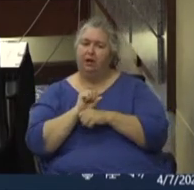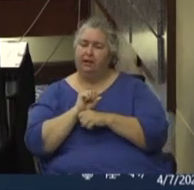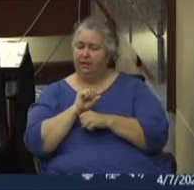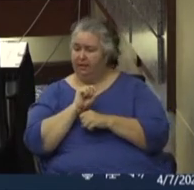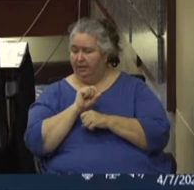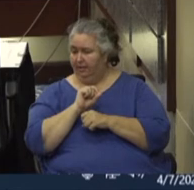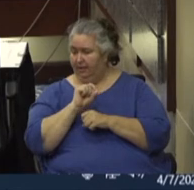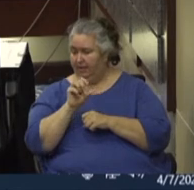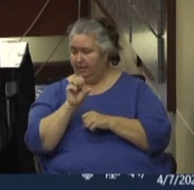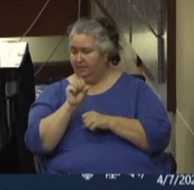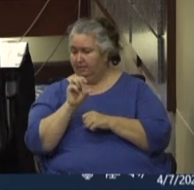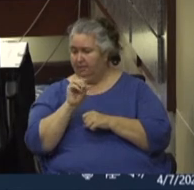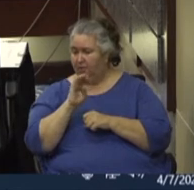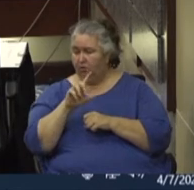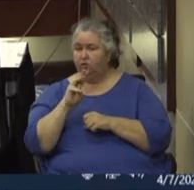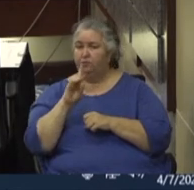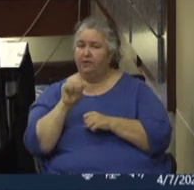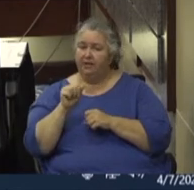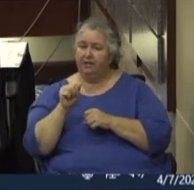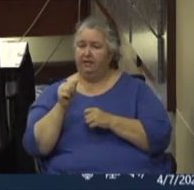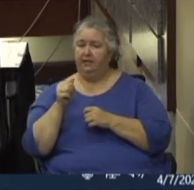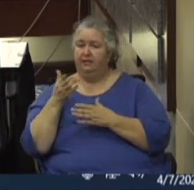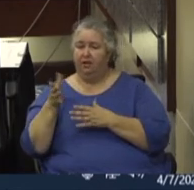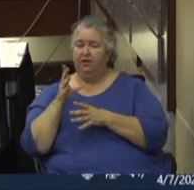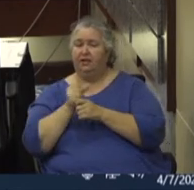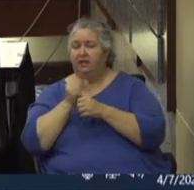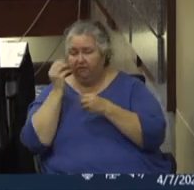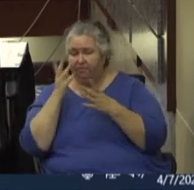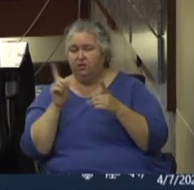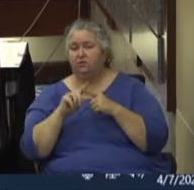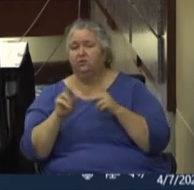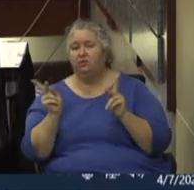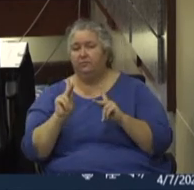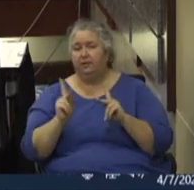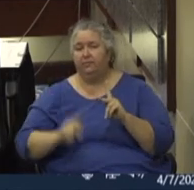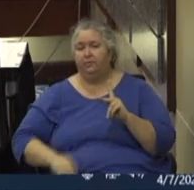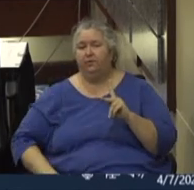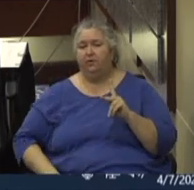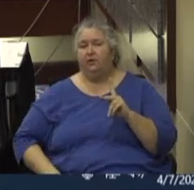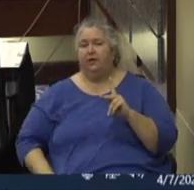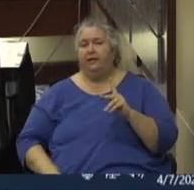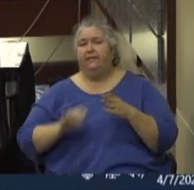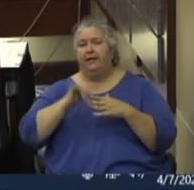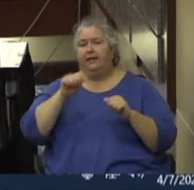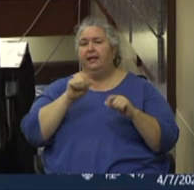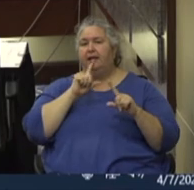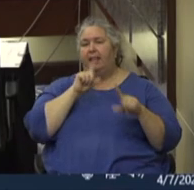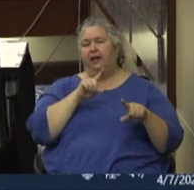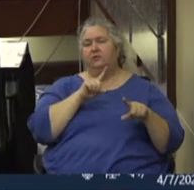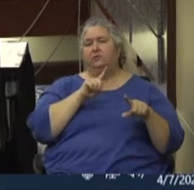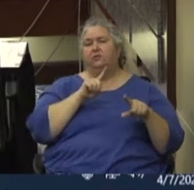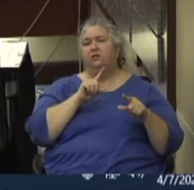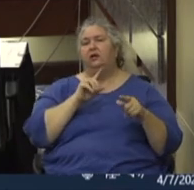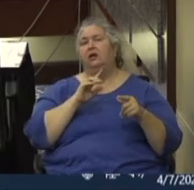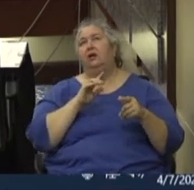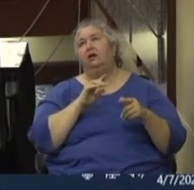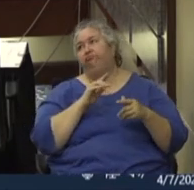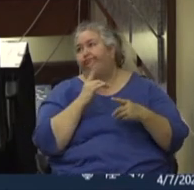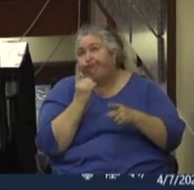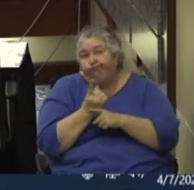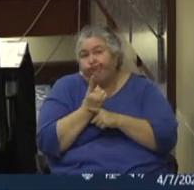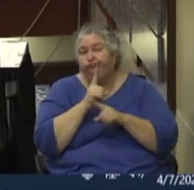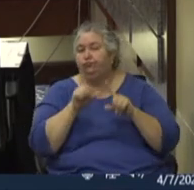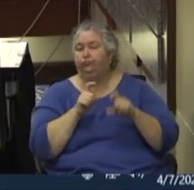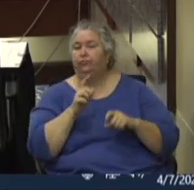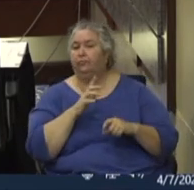our social media presence is there and getting the information out so people can answer our, the regular questions and